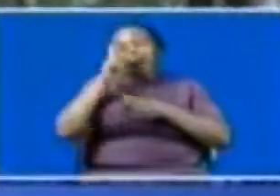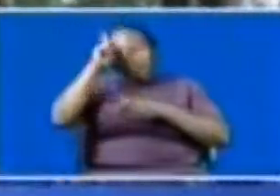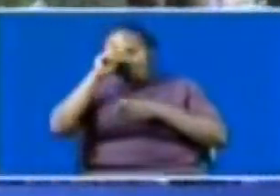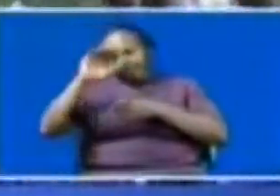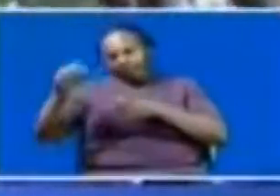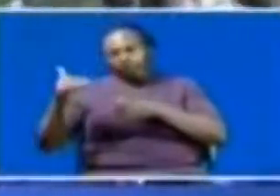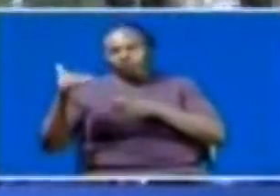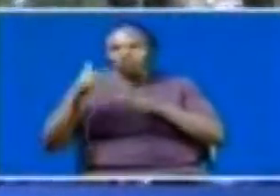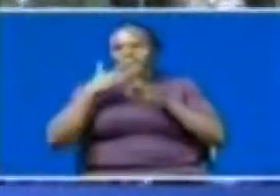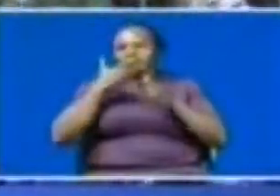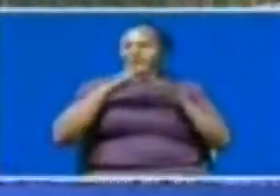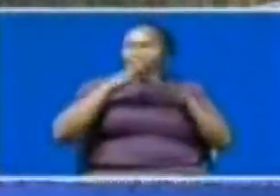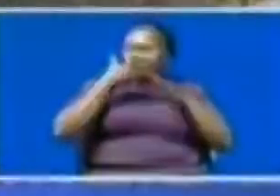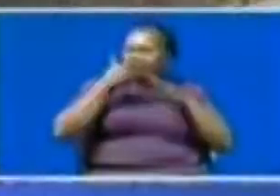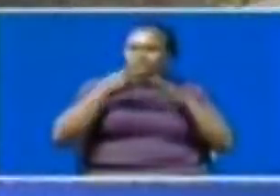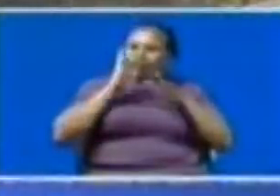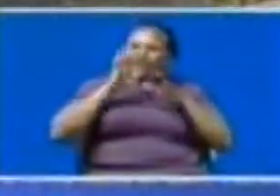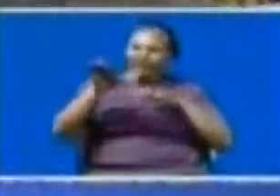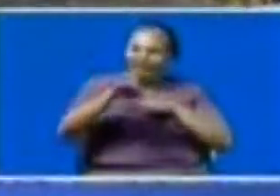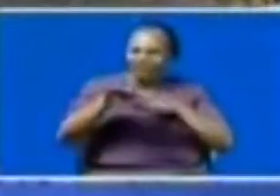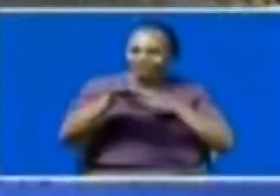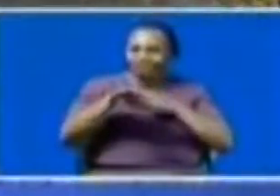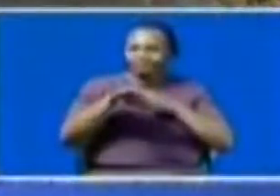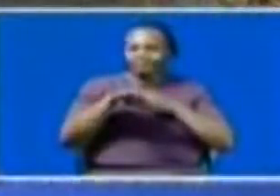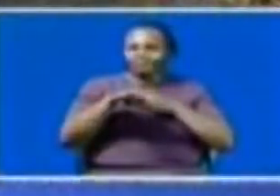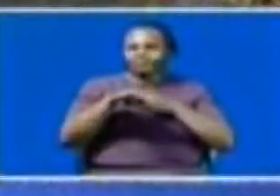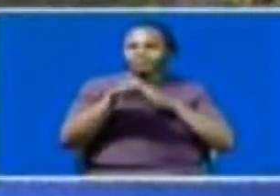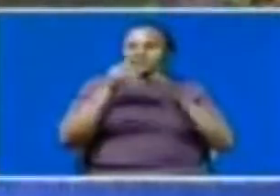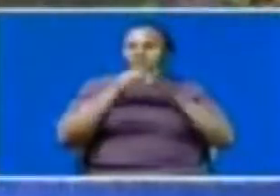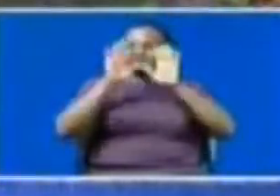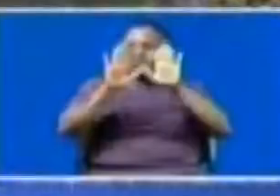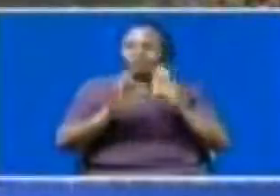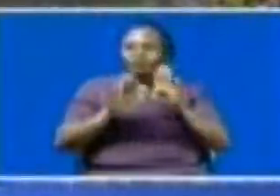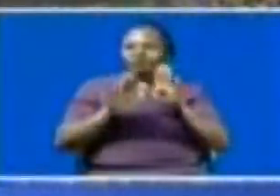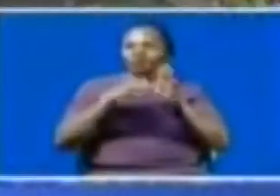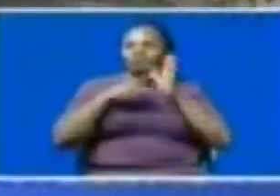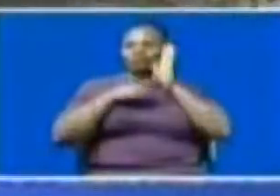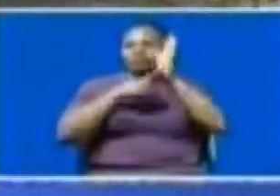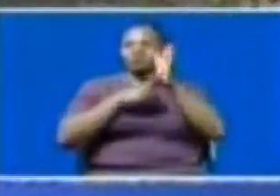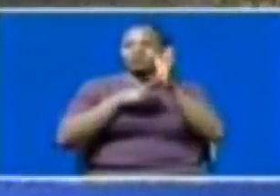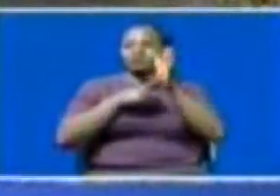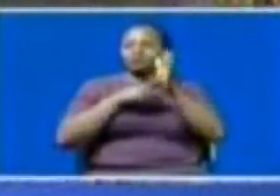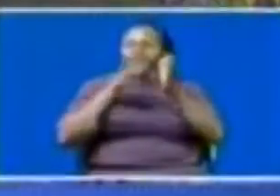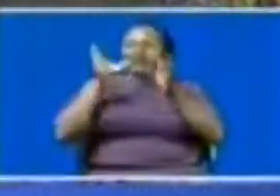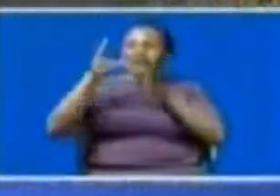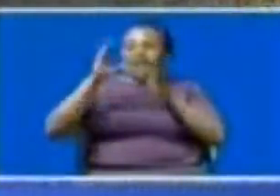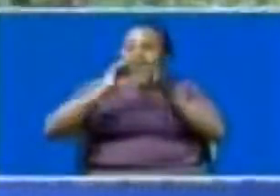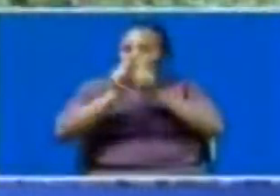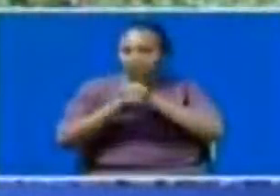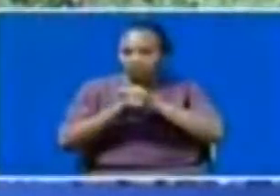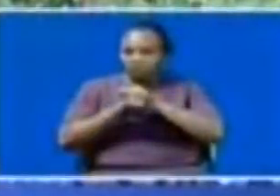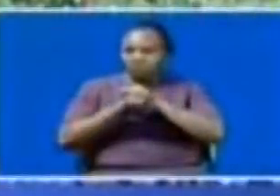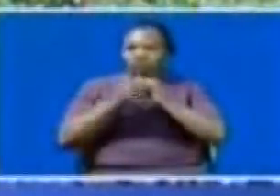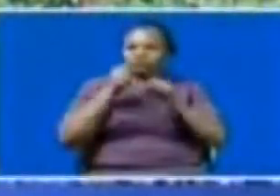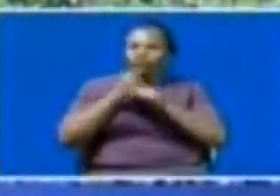of Kenya's most important water towers. It's importance more evident now with climate change being blamed